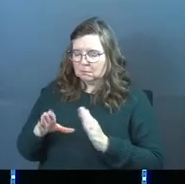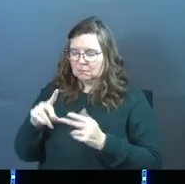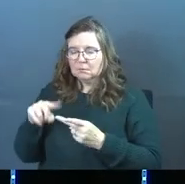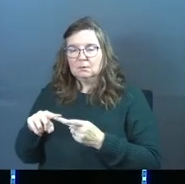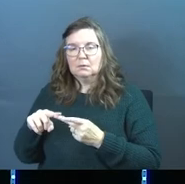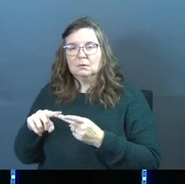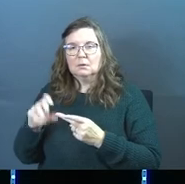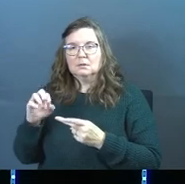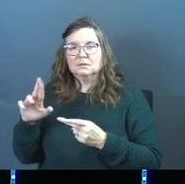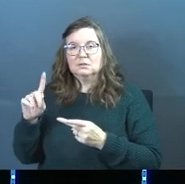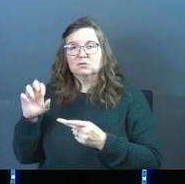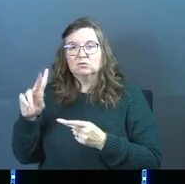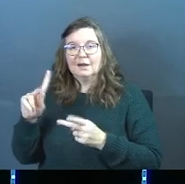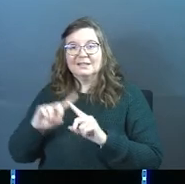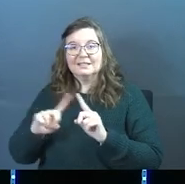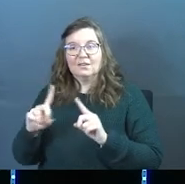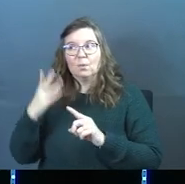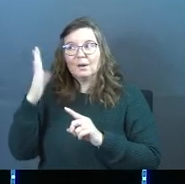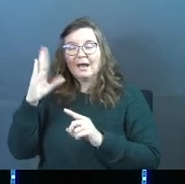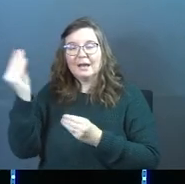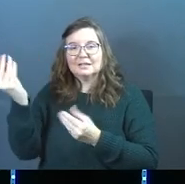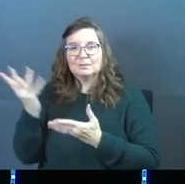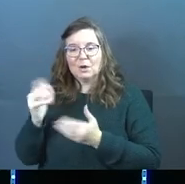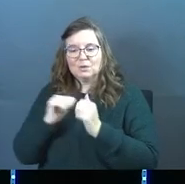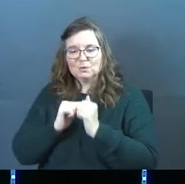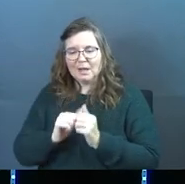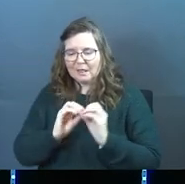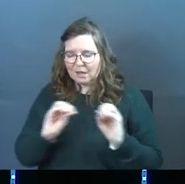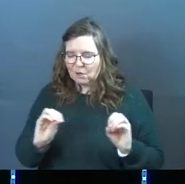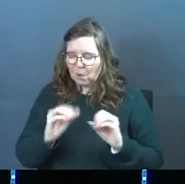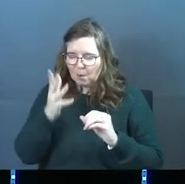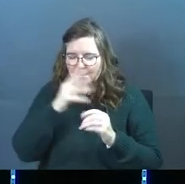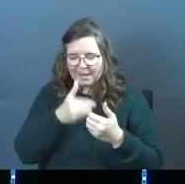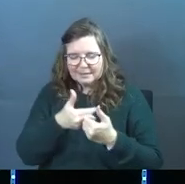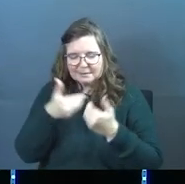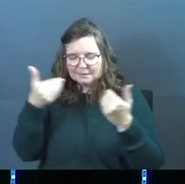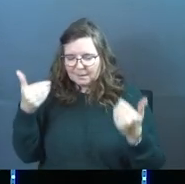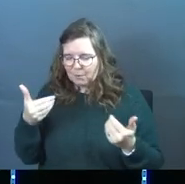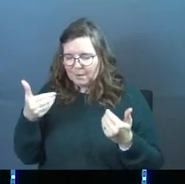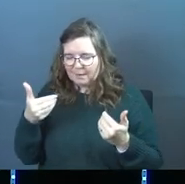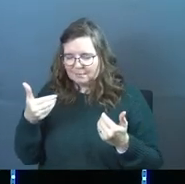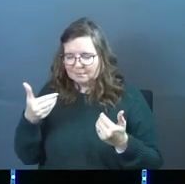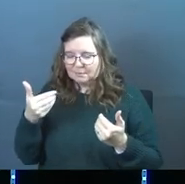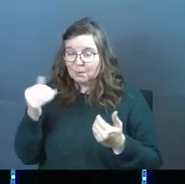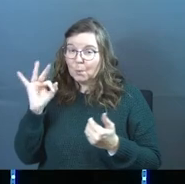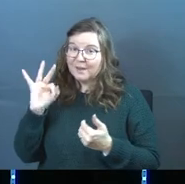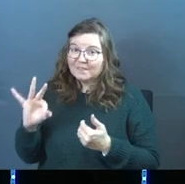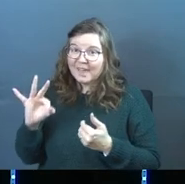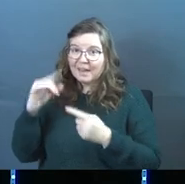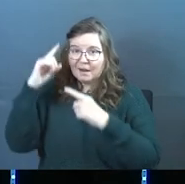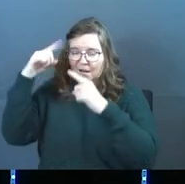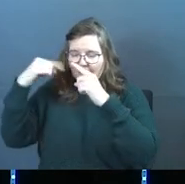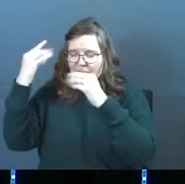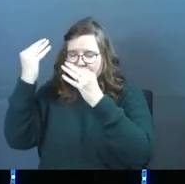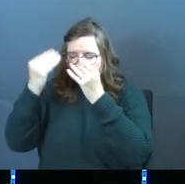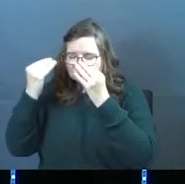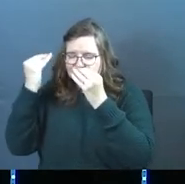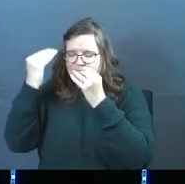what God has brought together, let no man ever separate? What if that's the soundtrack?